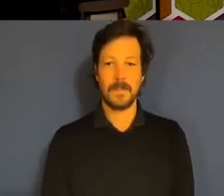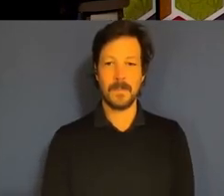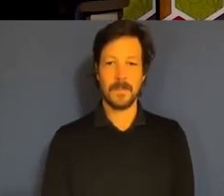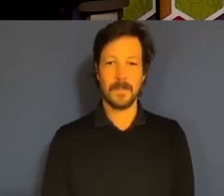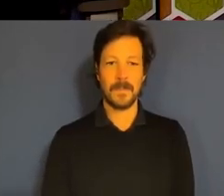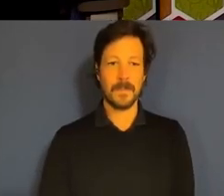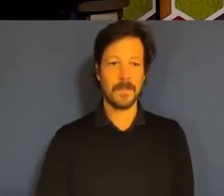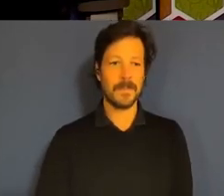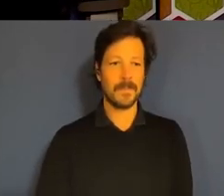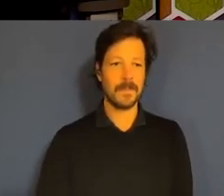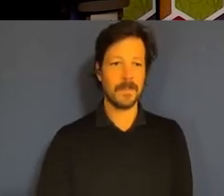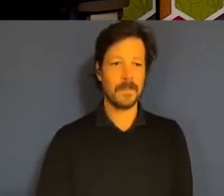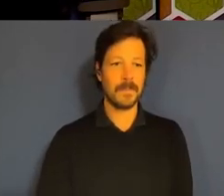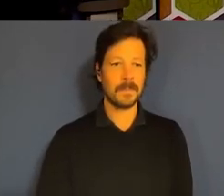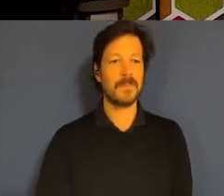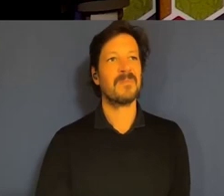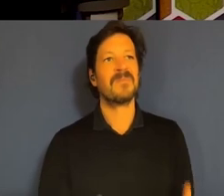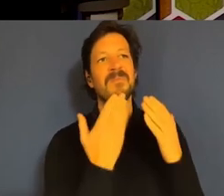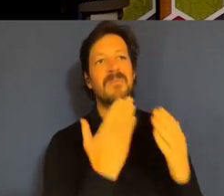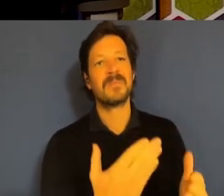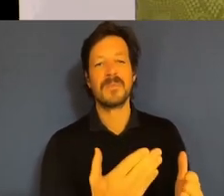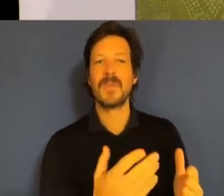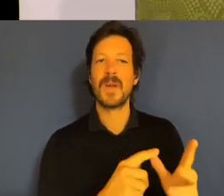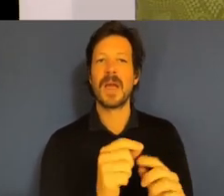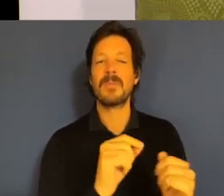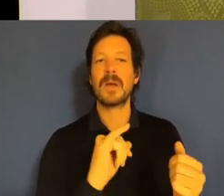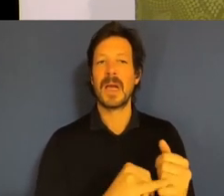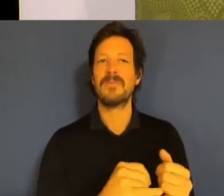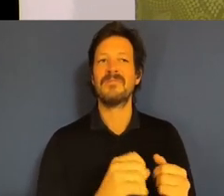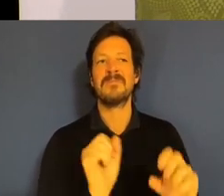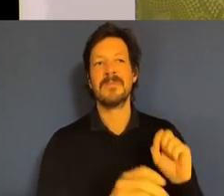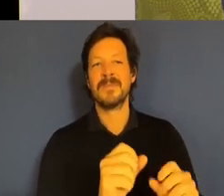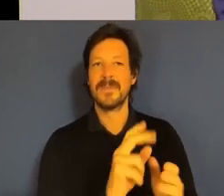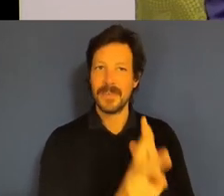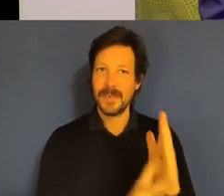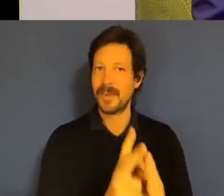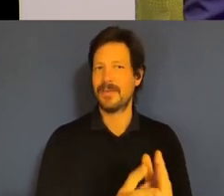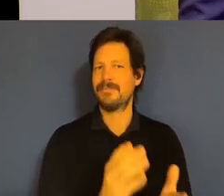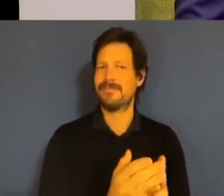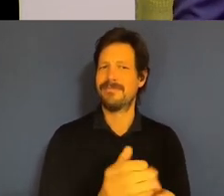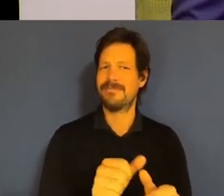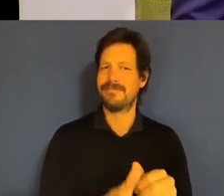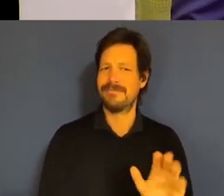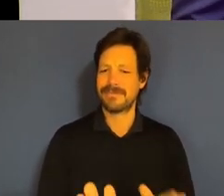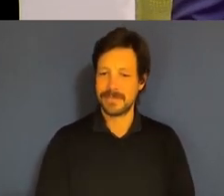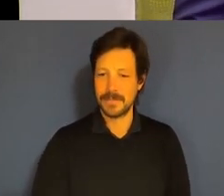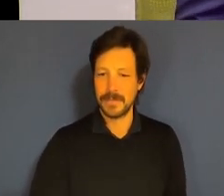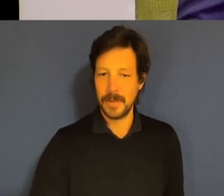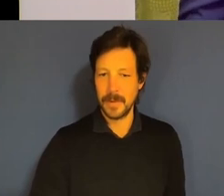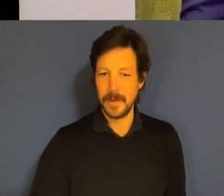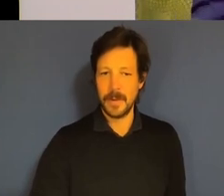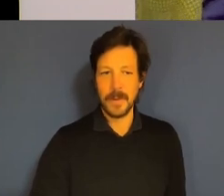Thank you to the APS-6 for putting that together. That's a great little video and I reckon we could all get some tips on